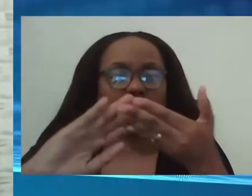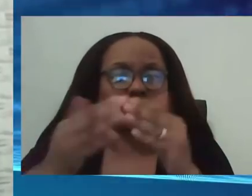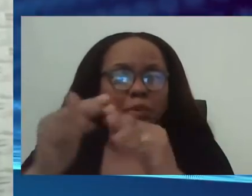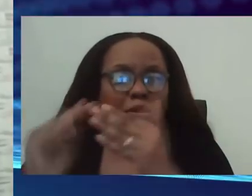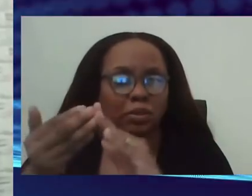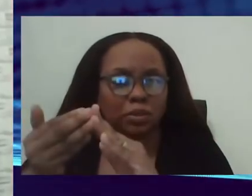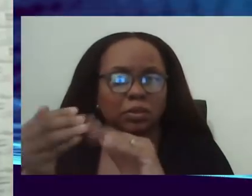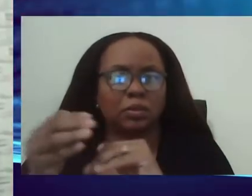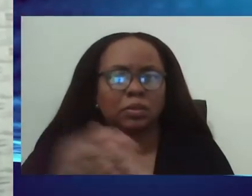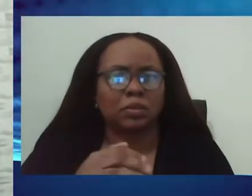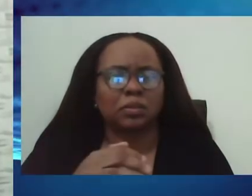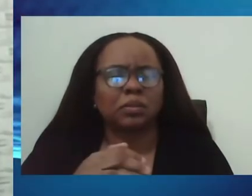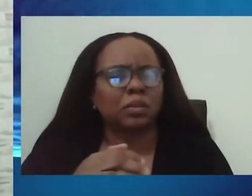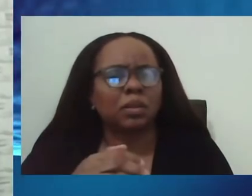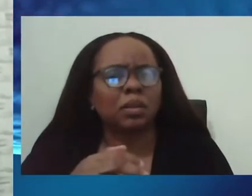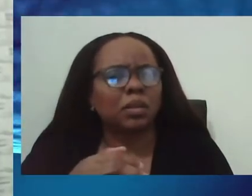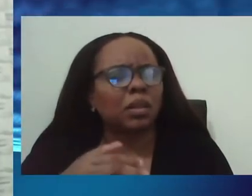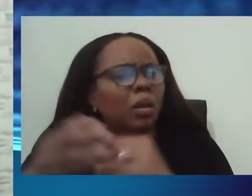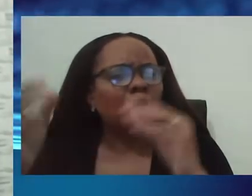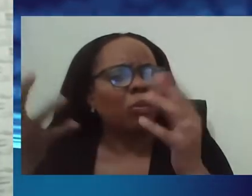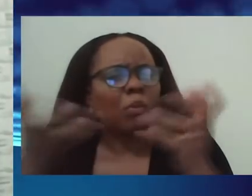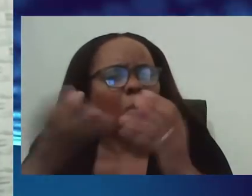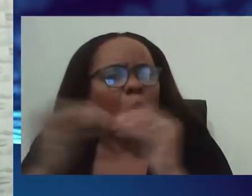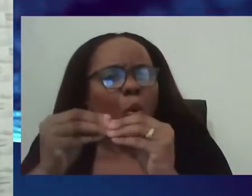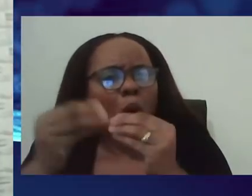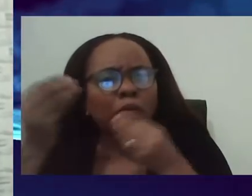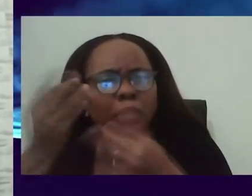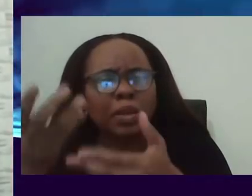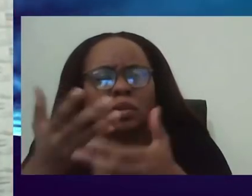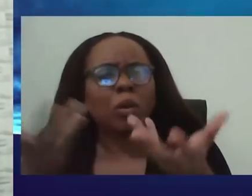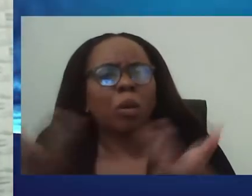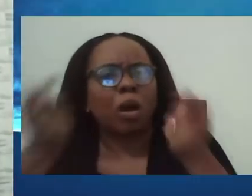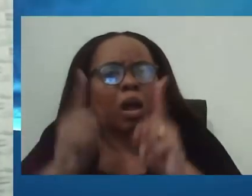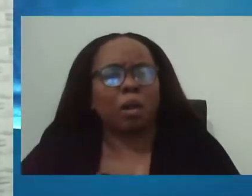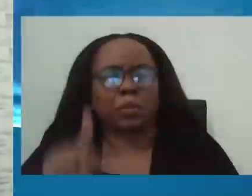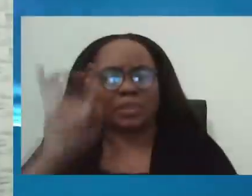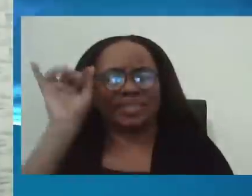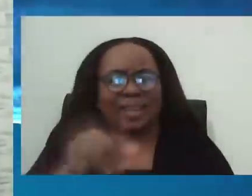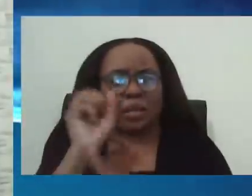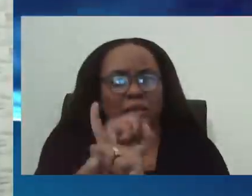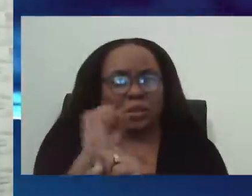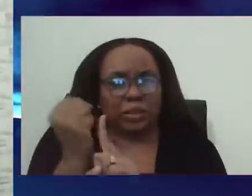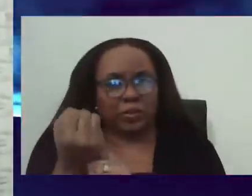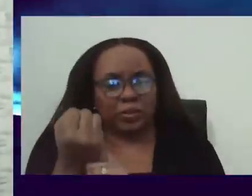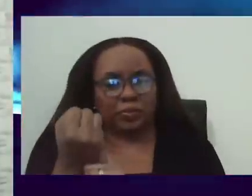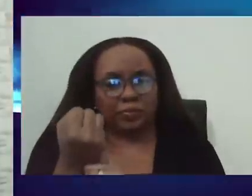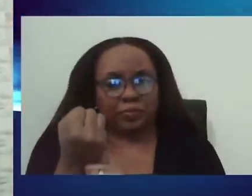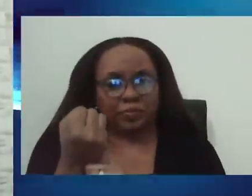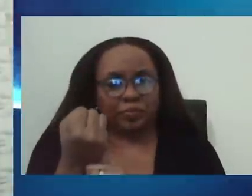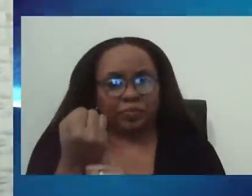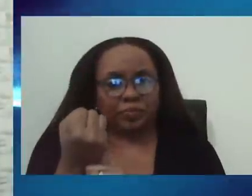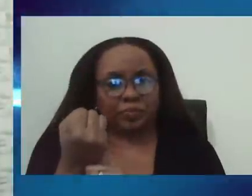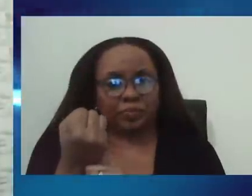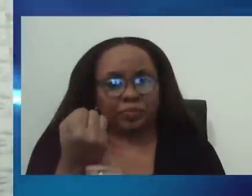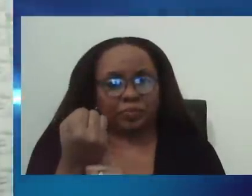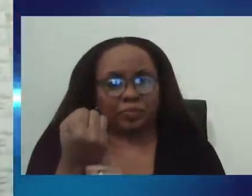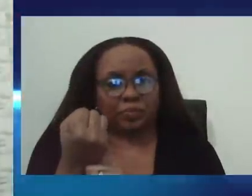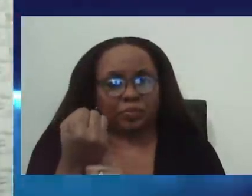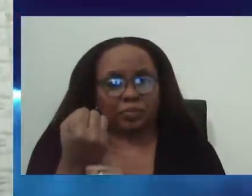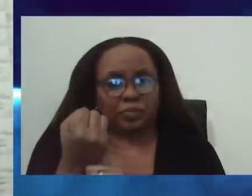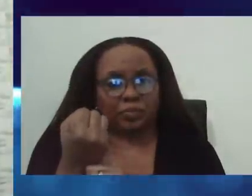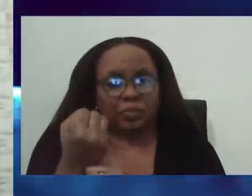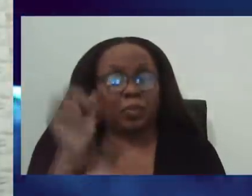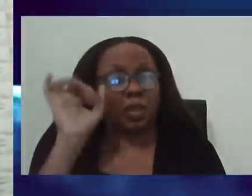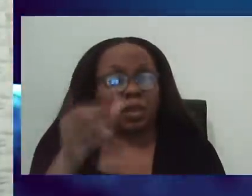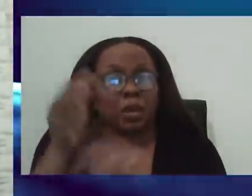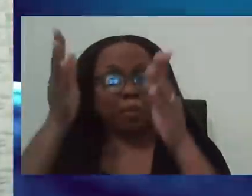provide a little more details on what would have happened in that situation? Am I correct in understanding that that's somebody that was possibly in home